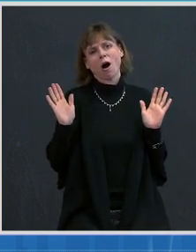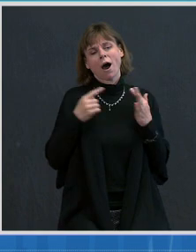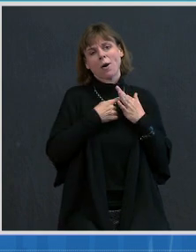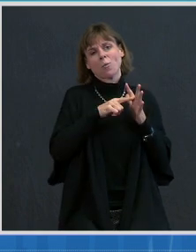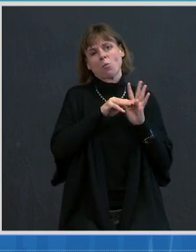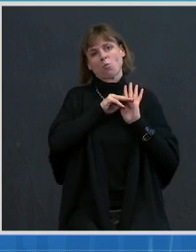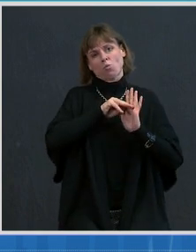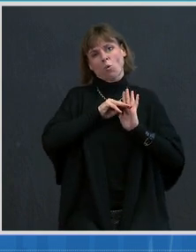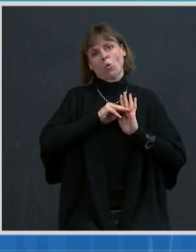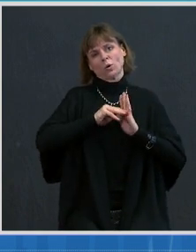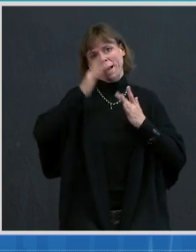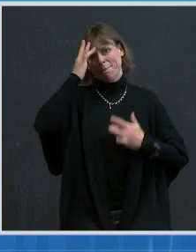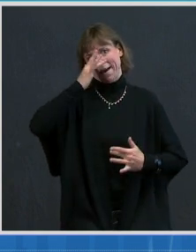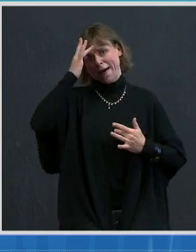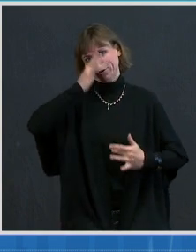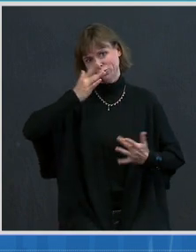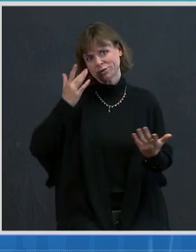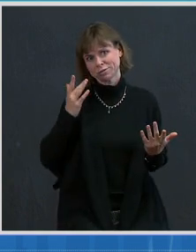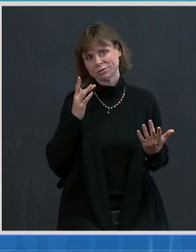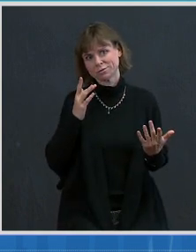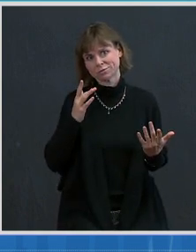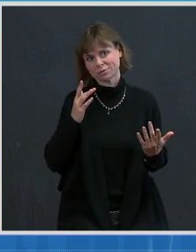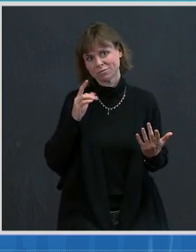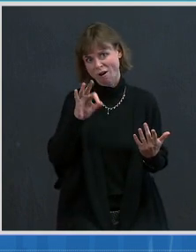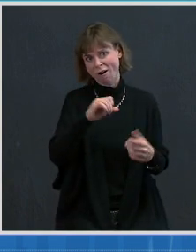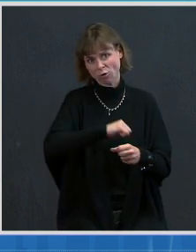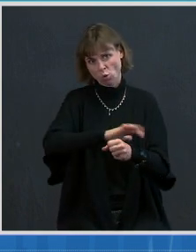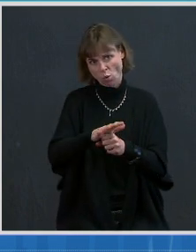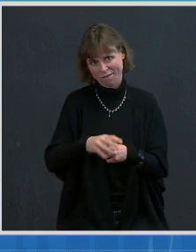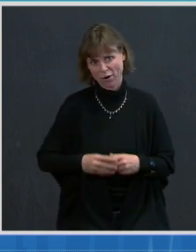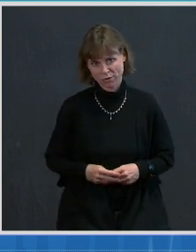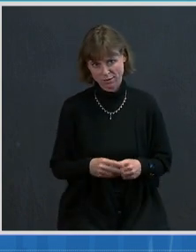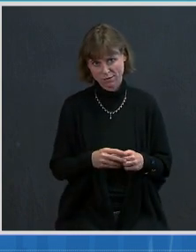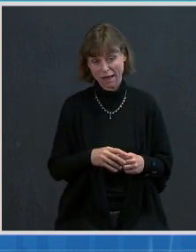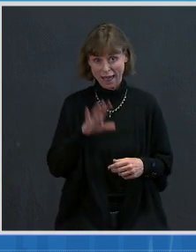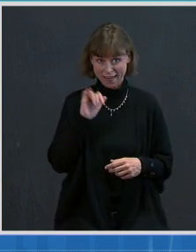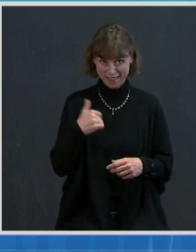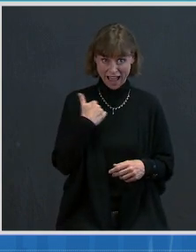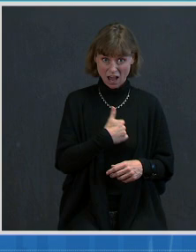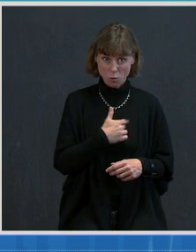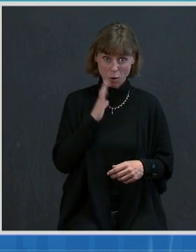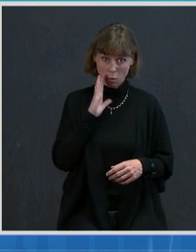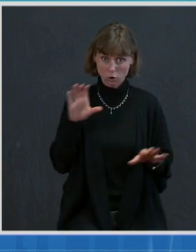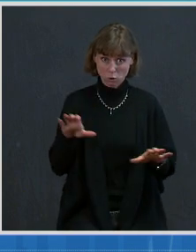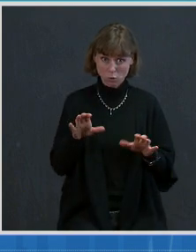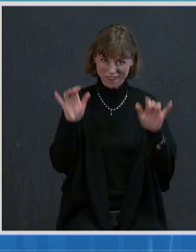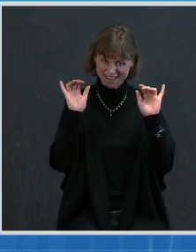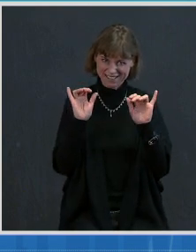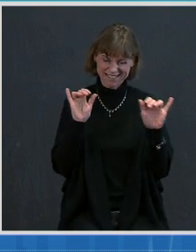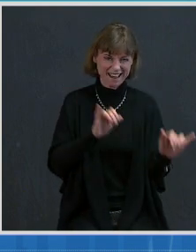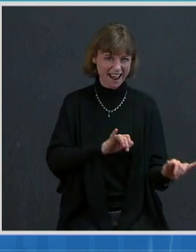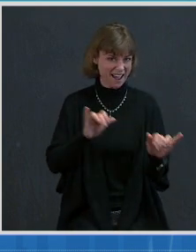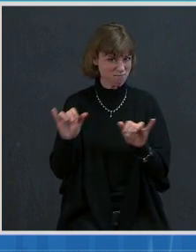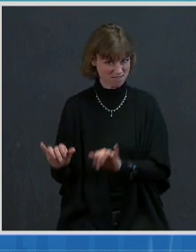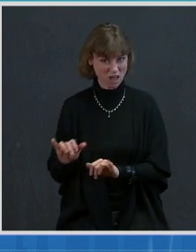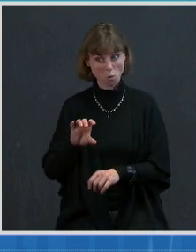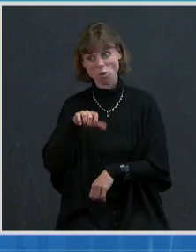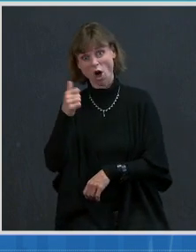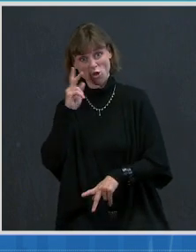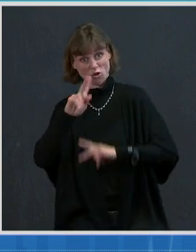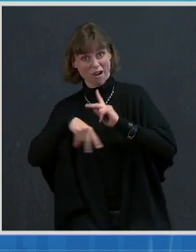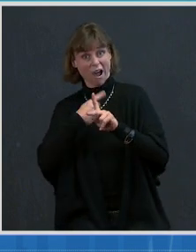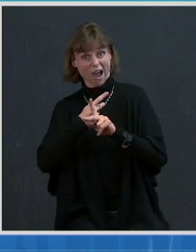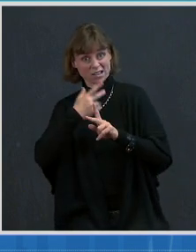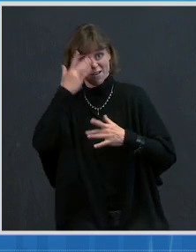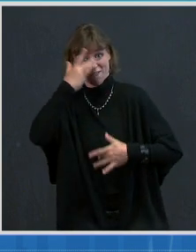coronavirus. And these are the kind of things that we're going to be doing with other viruses that could, in fact, pose risks